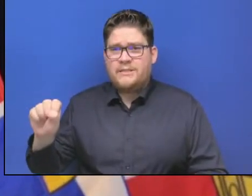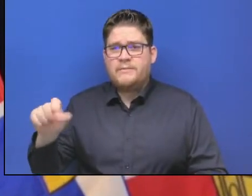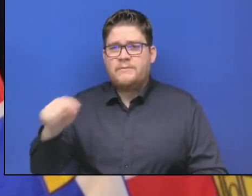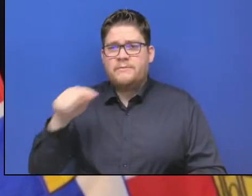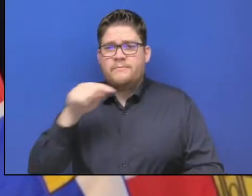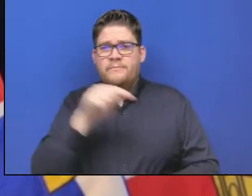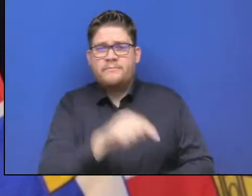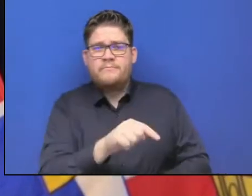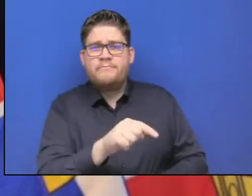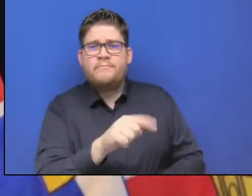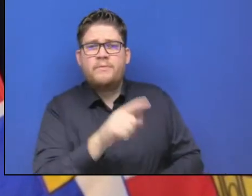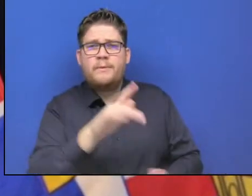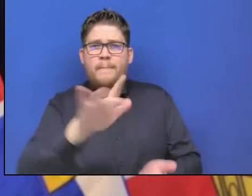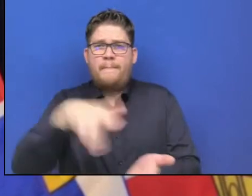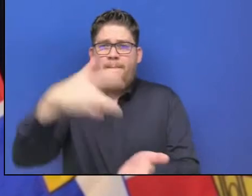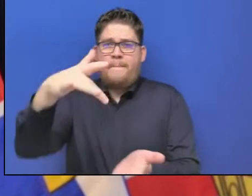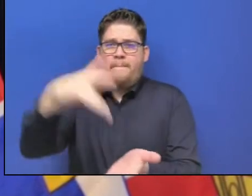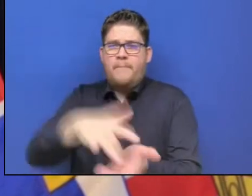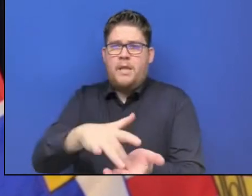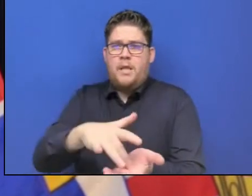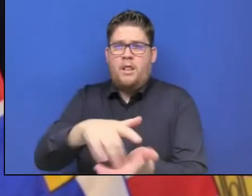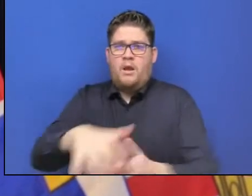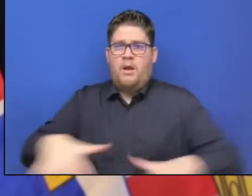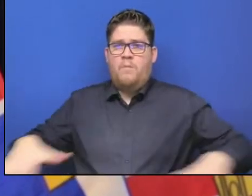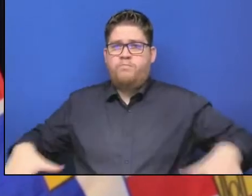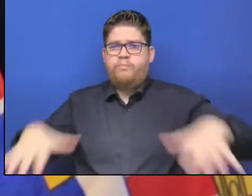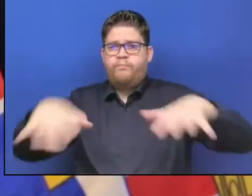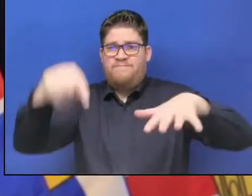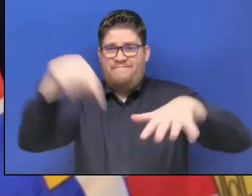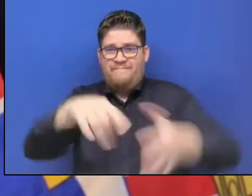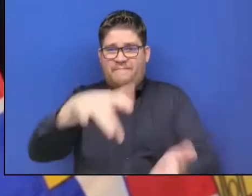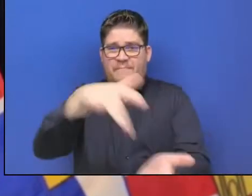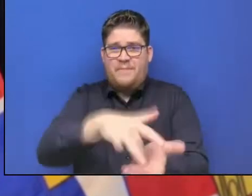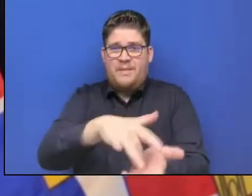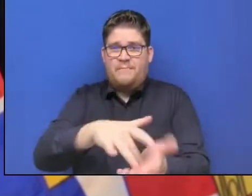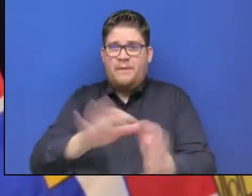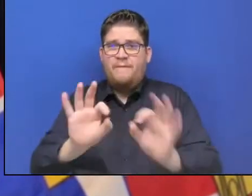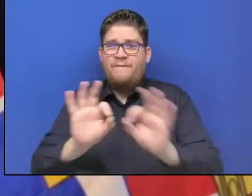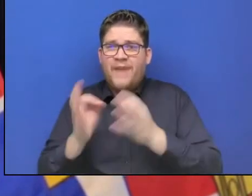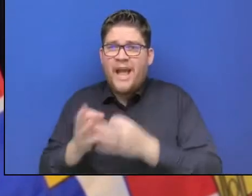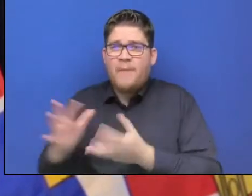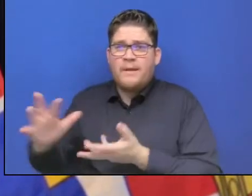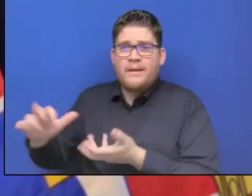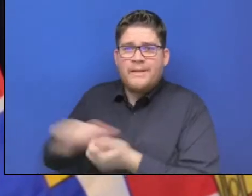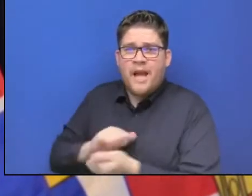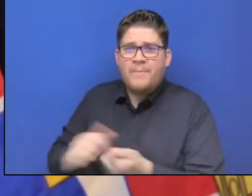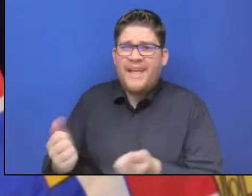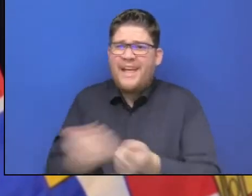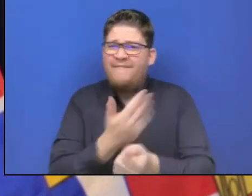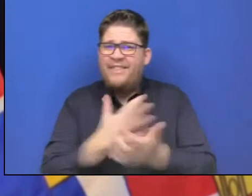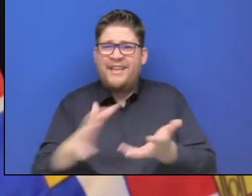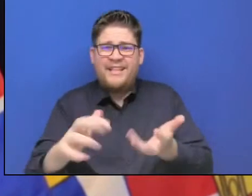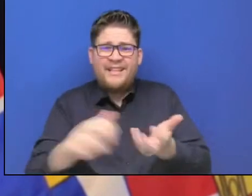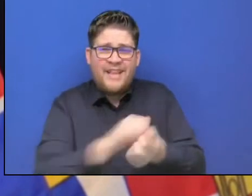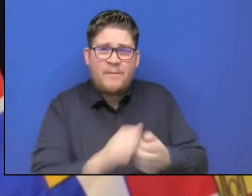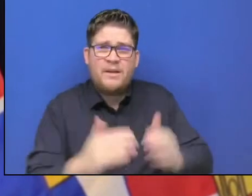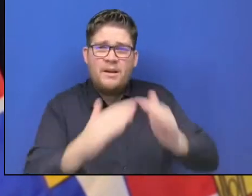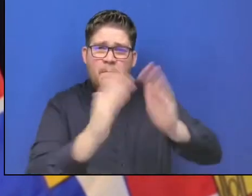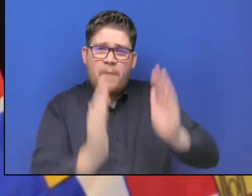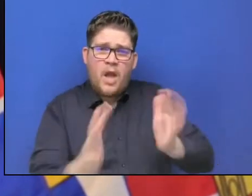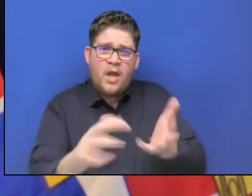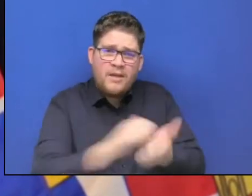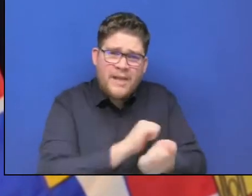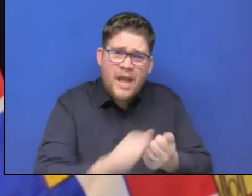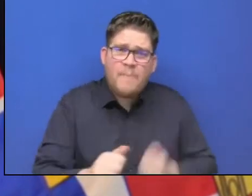middle of the flood areas. And his family, they've lost everything. They've lost their home. They've lost their barns. And over this past